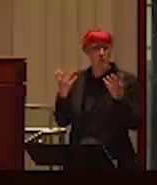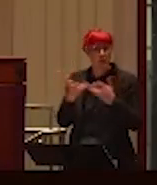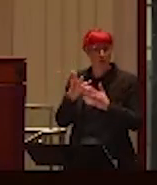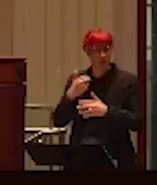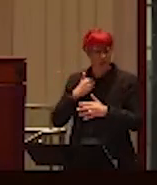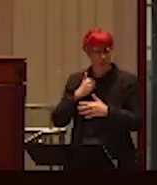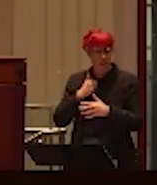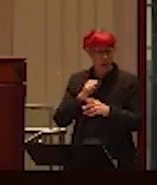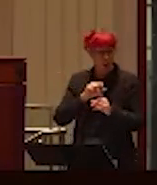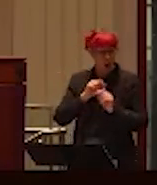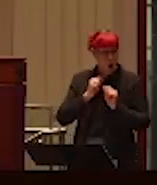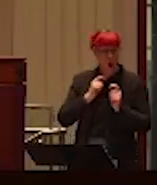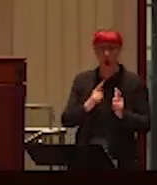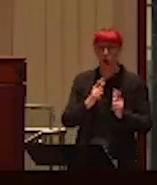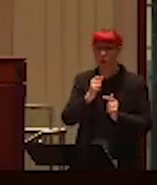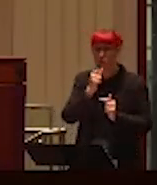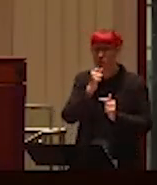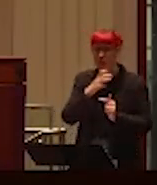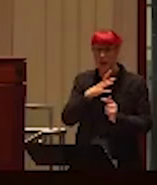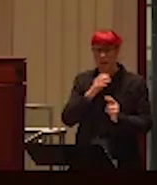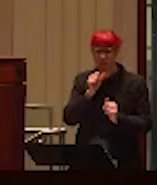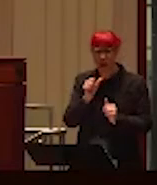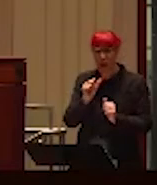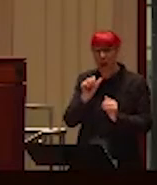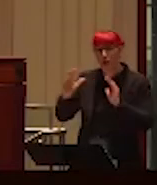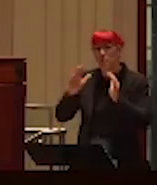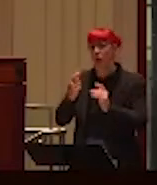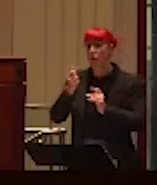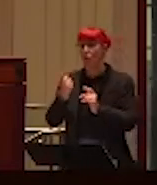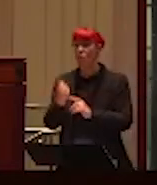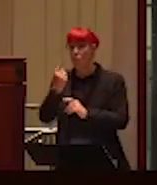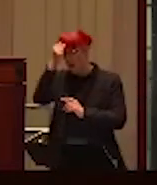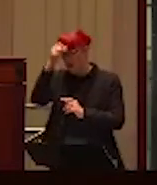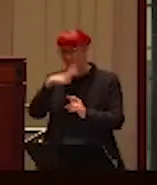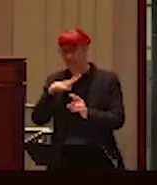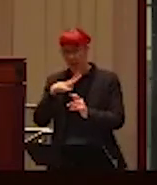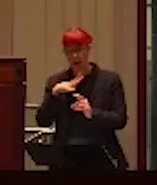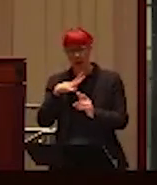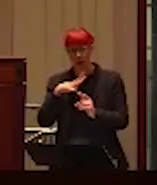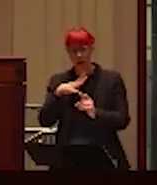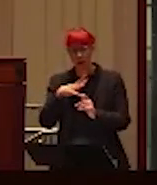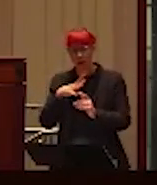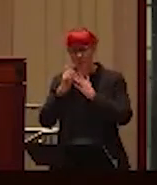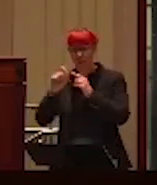and that compares to one guy writing about men's issues in Canada. Um,